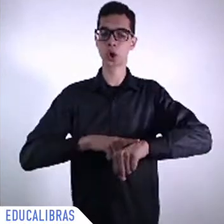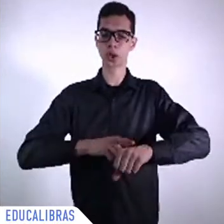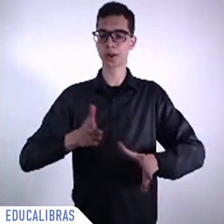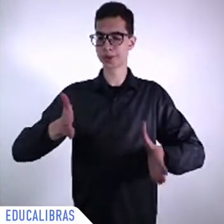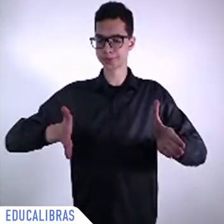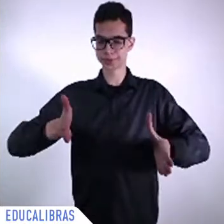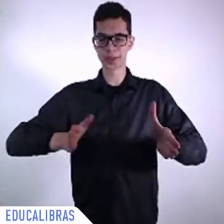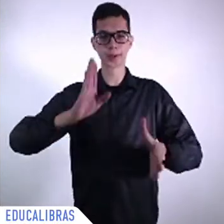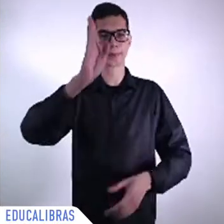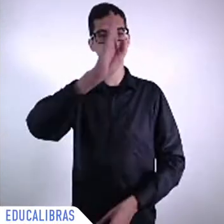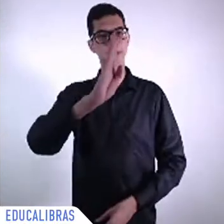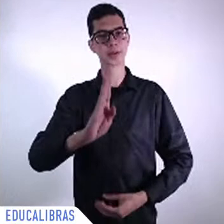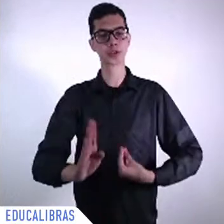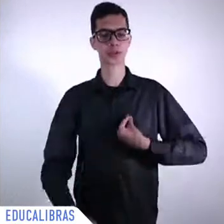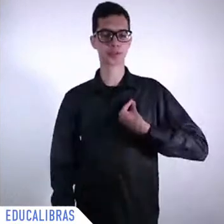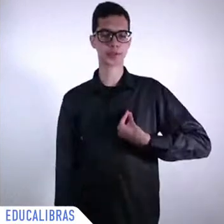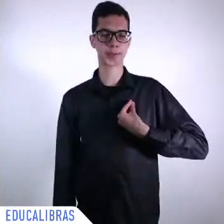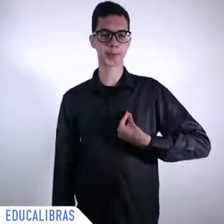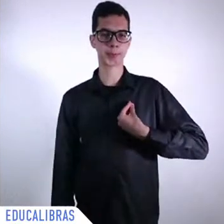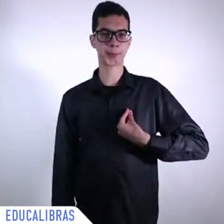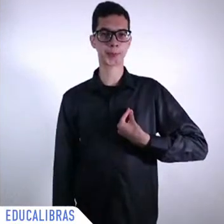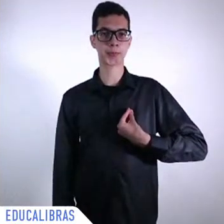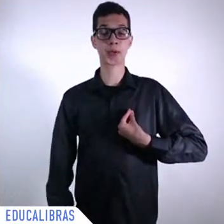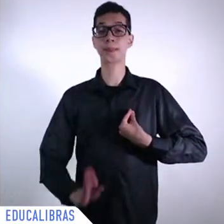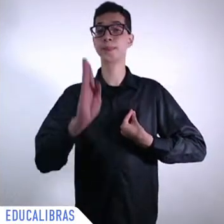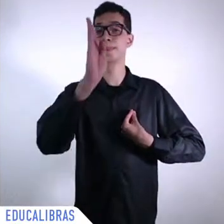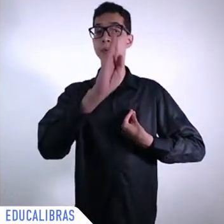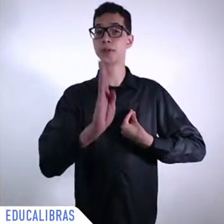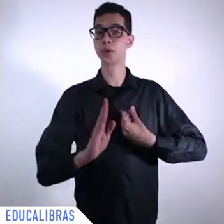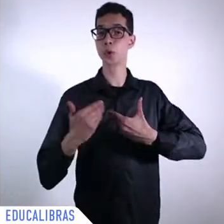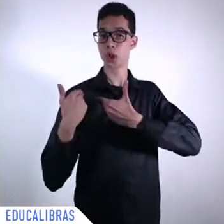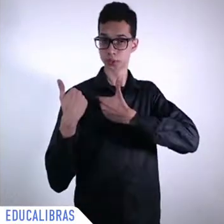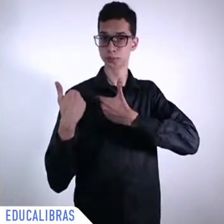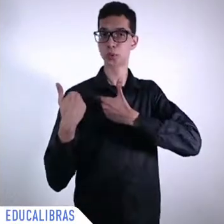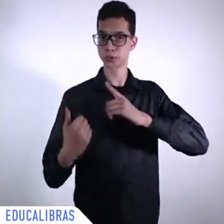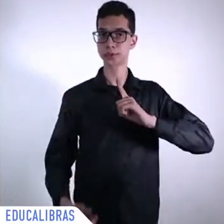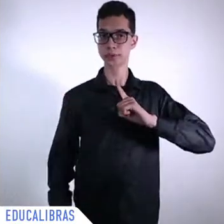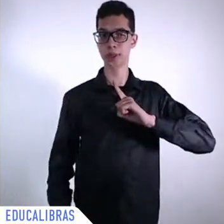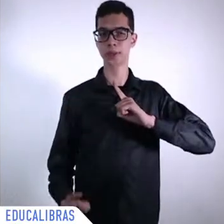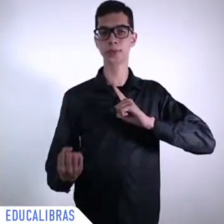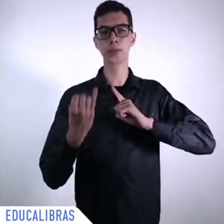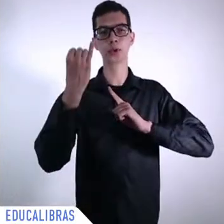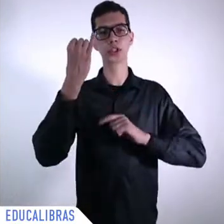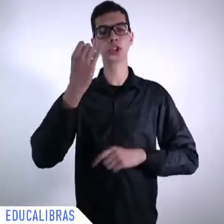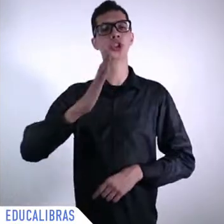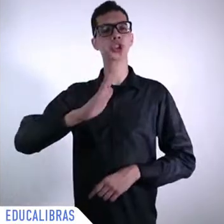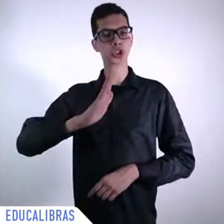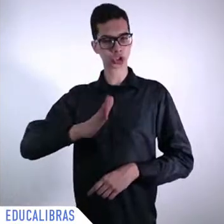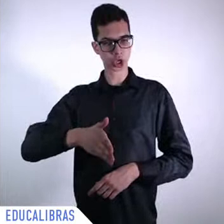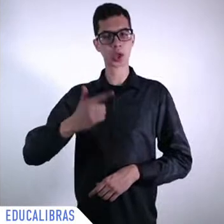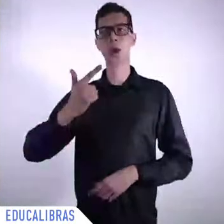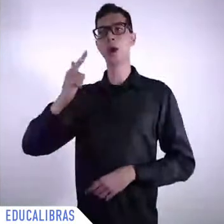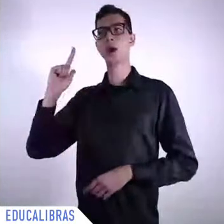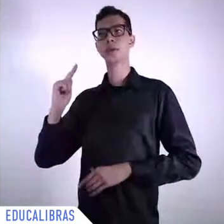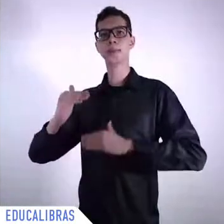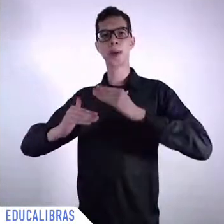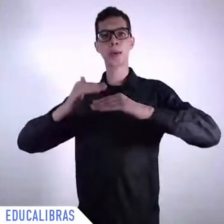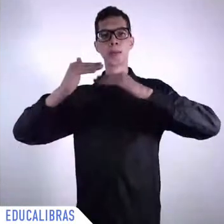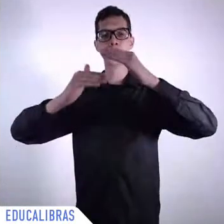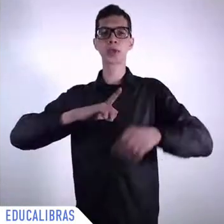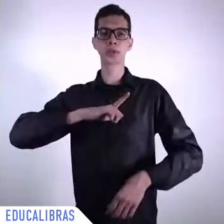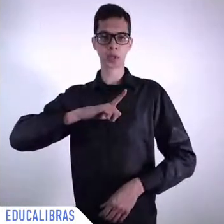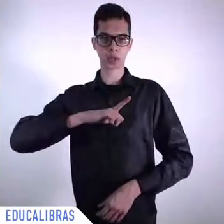played through the government, through the civil society, academia, intellectuals, I would say,